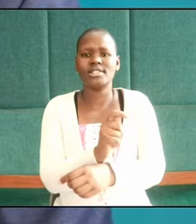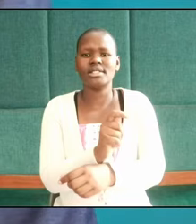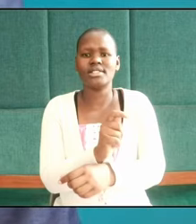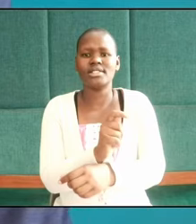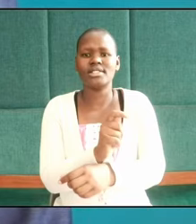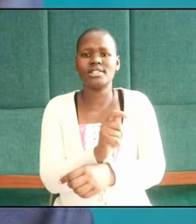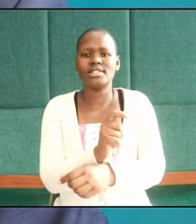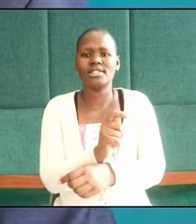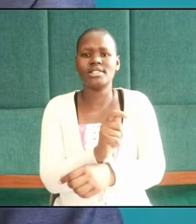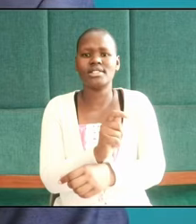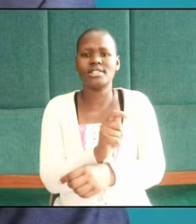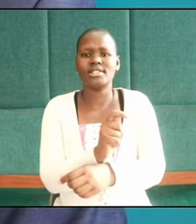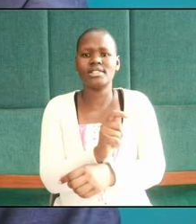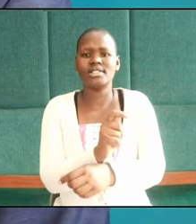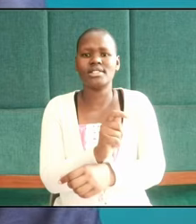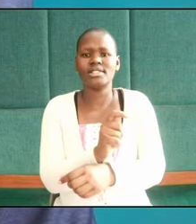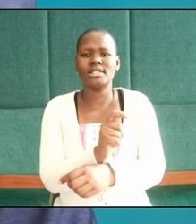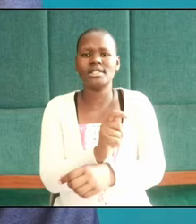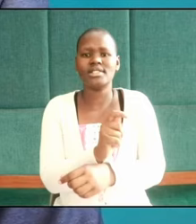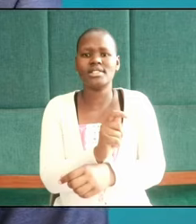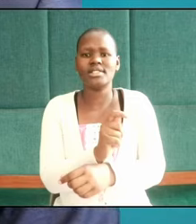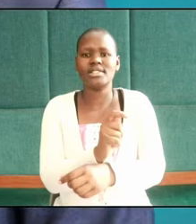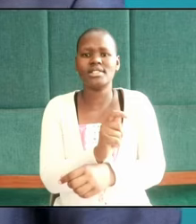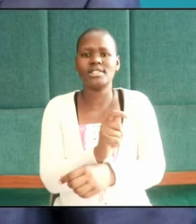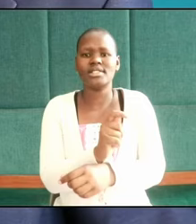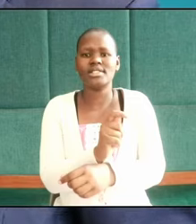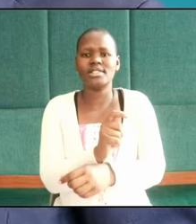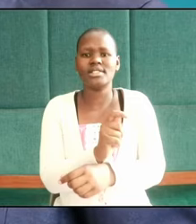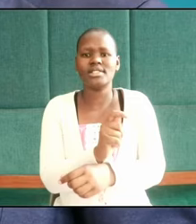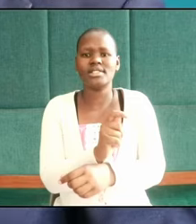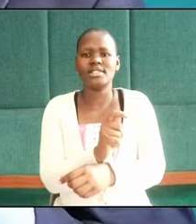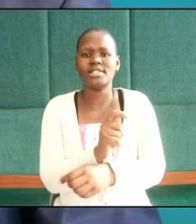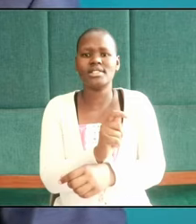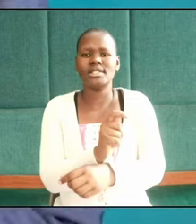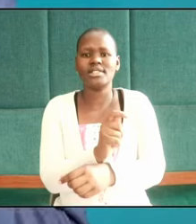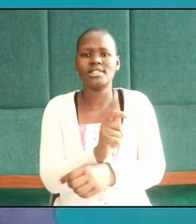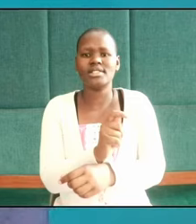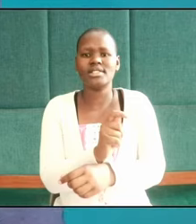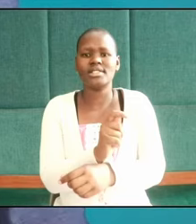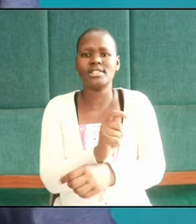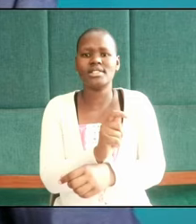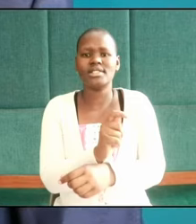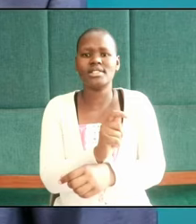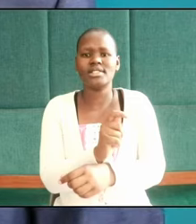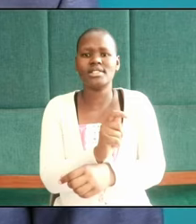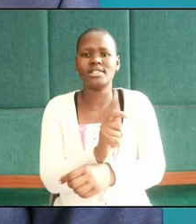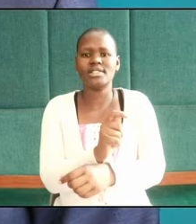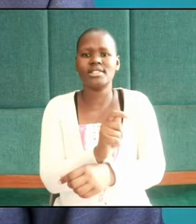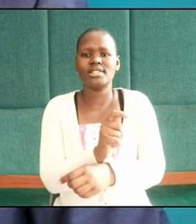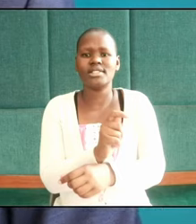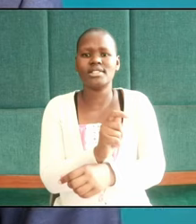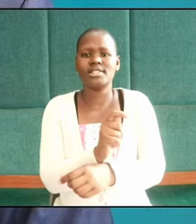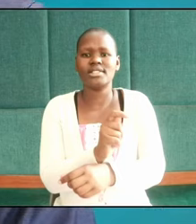afforded us valuable tips for success in transition by